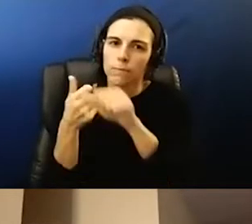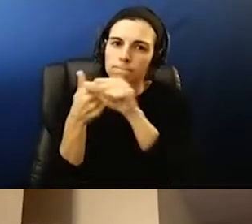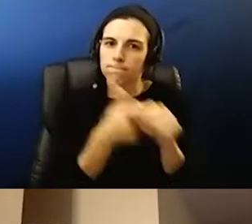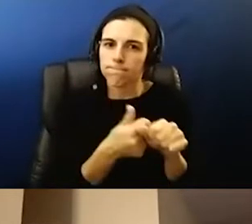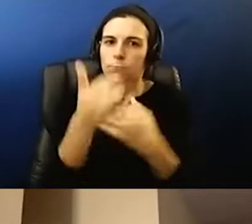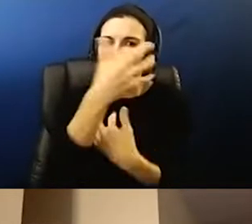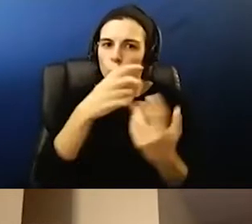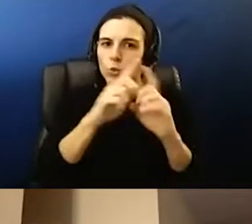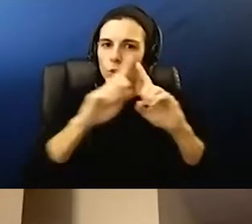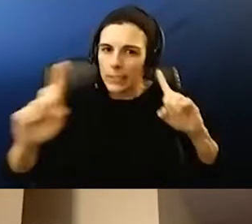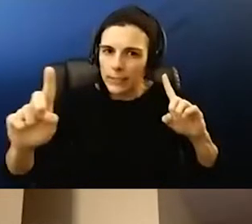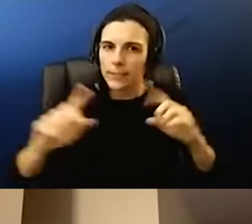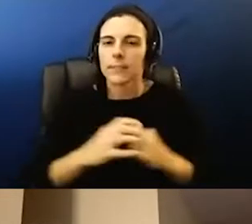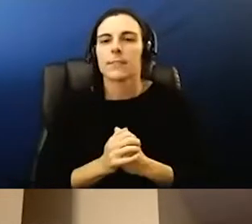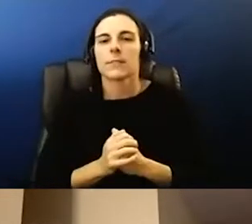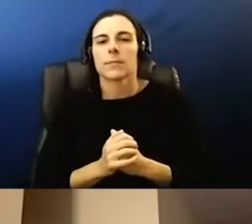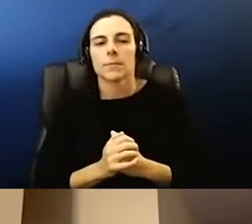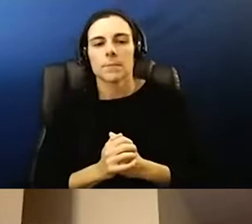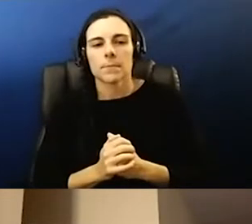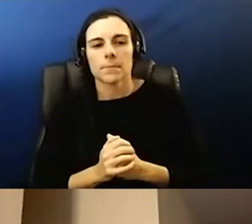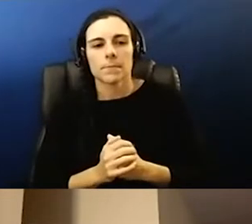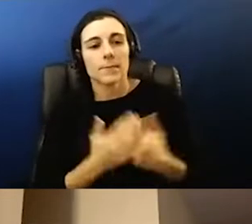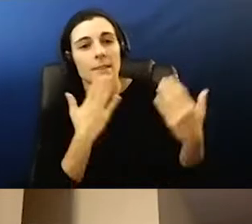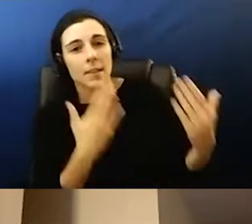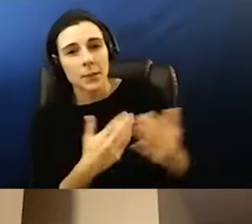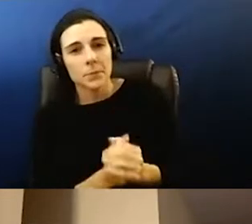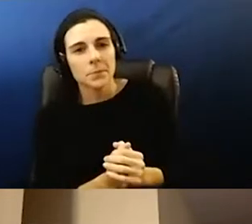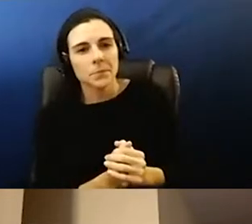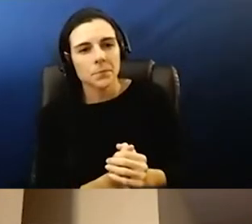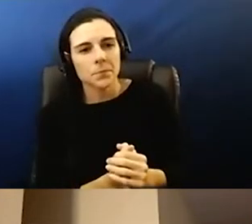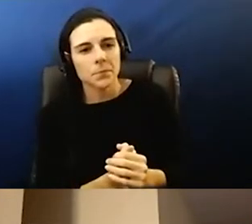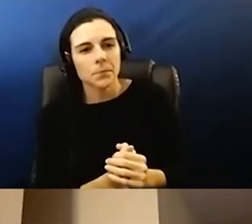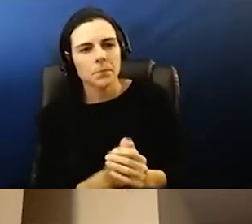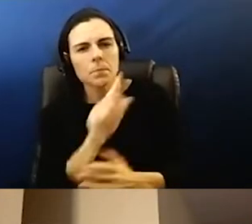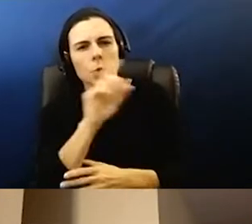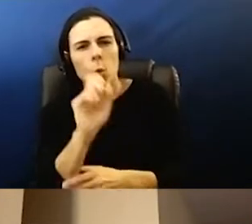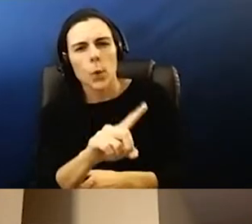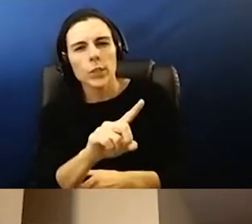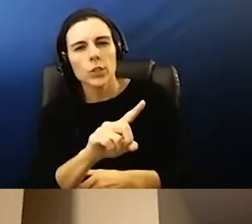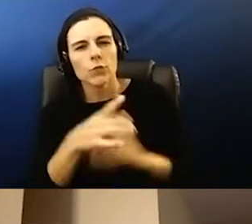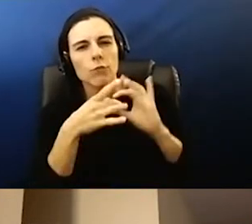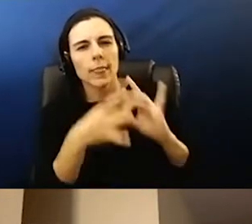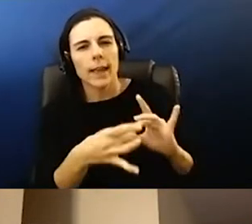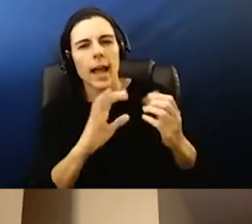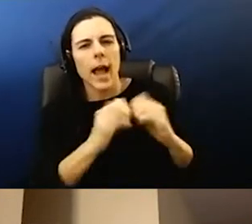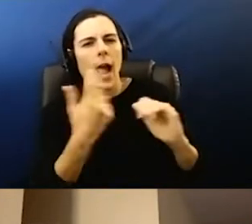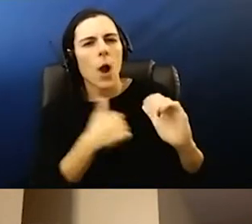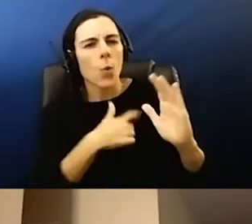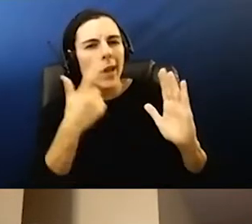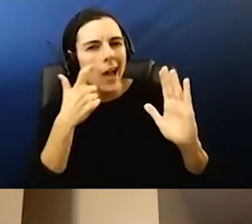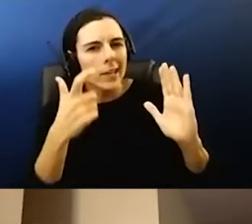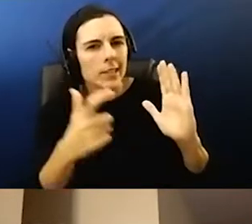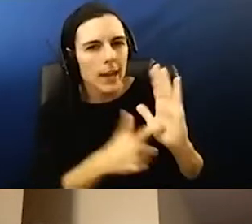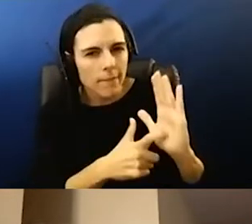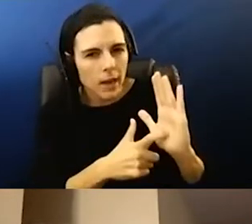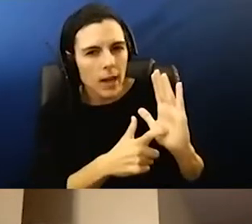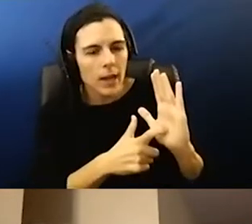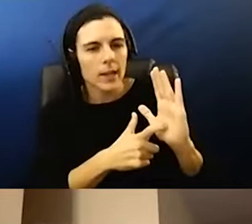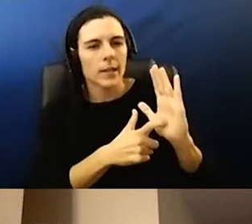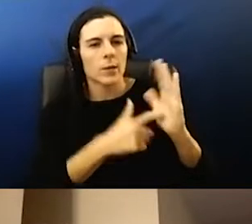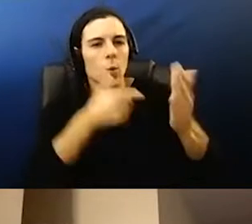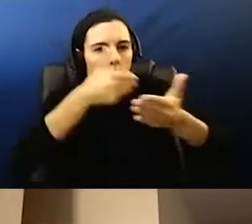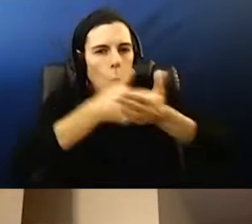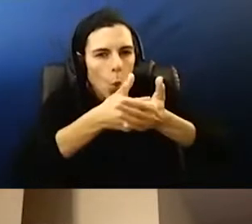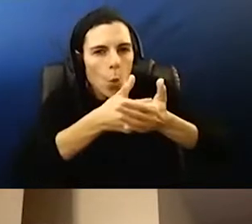distanced. Thank you. Here's a question about how we sort of identify close contacts. If,